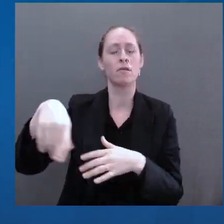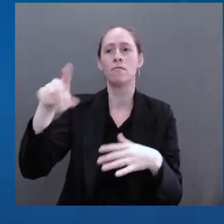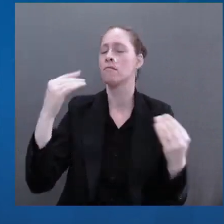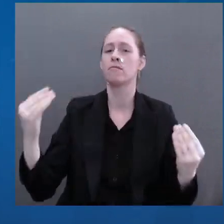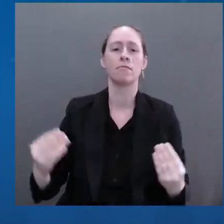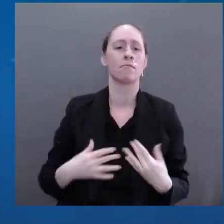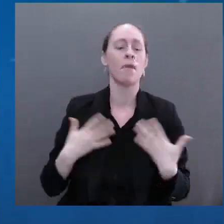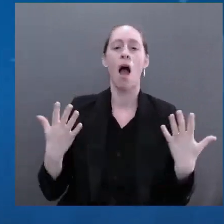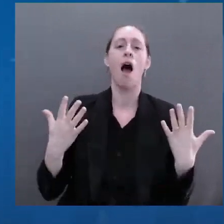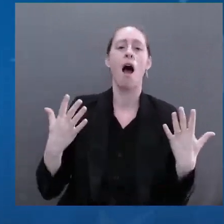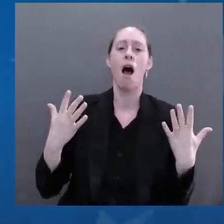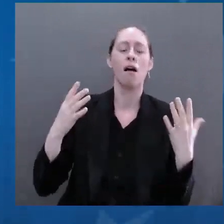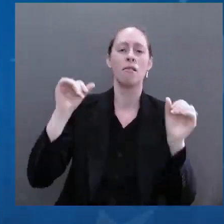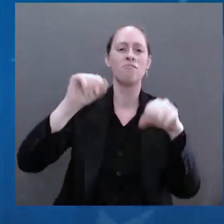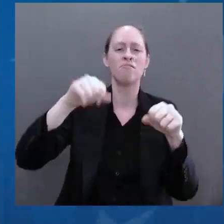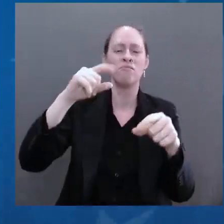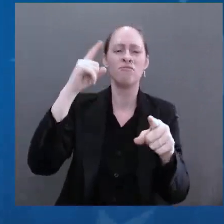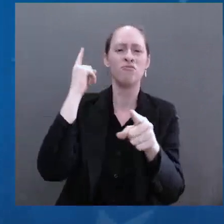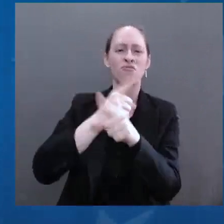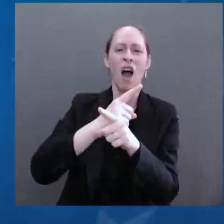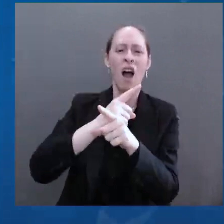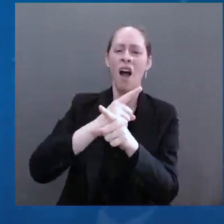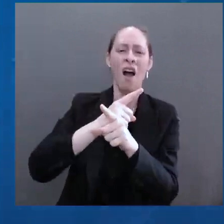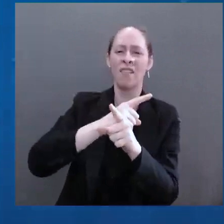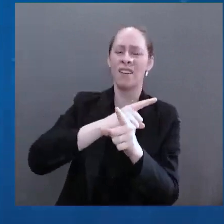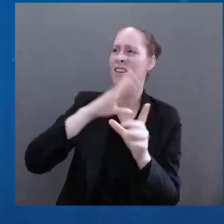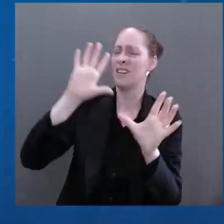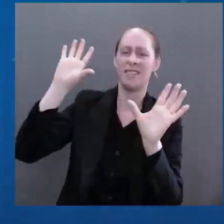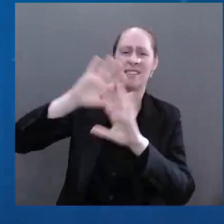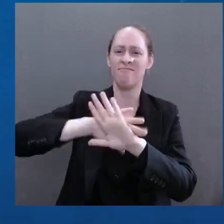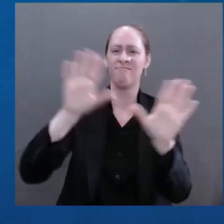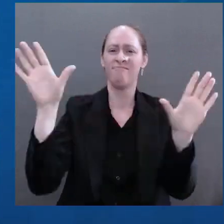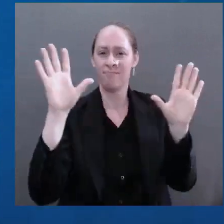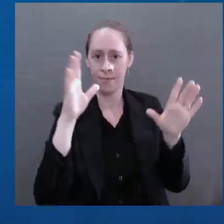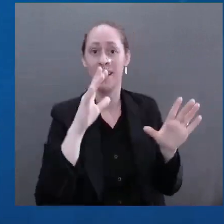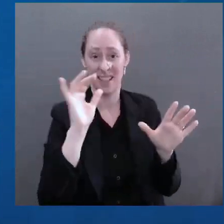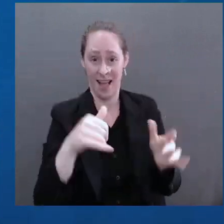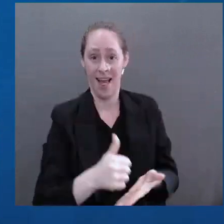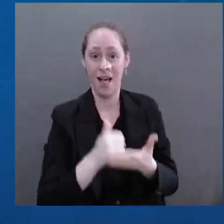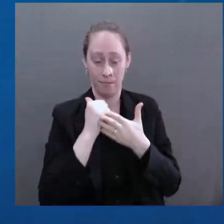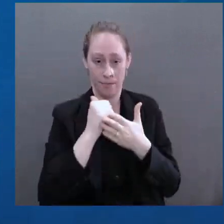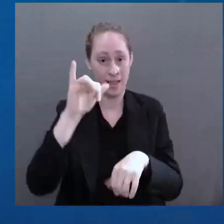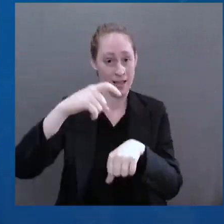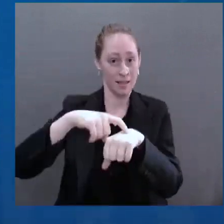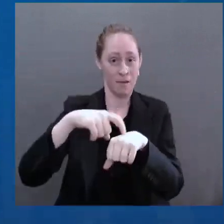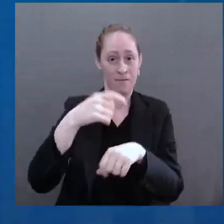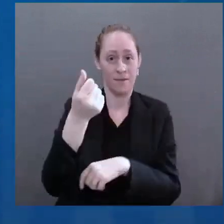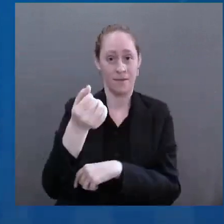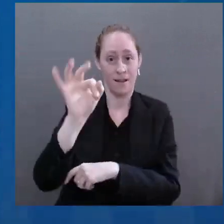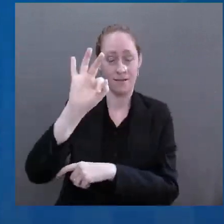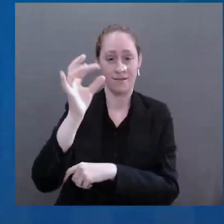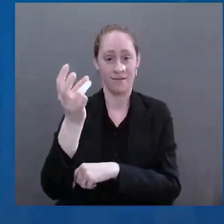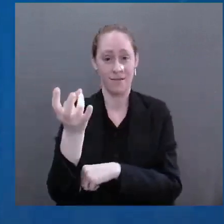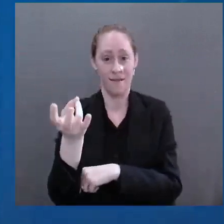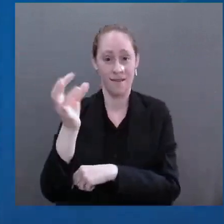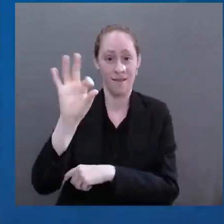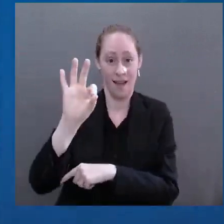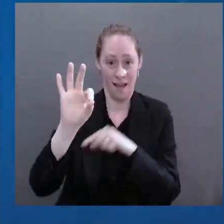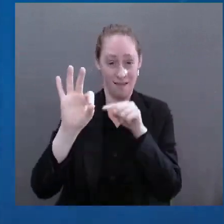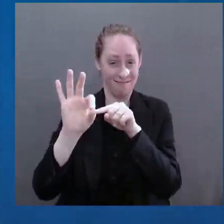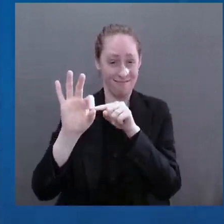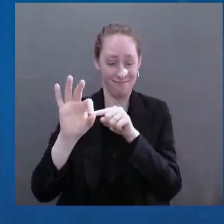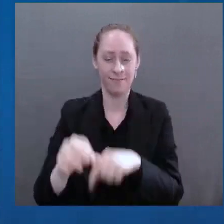brought that message in 1979, the Soviet Union rolled with an iron fist